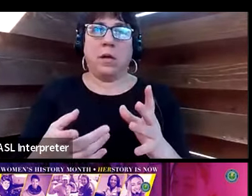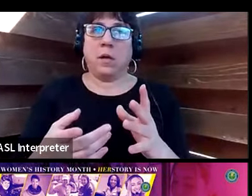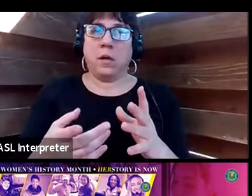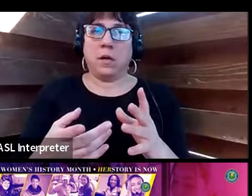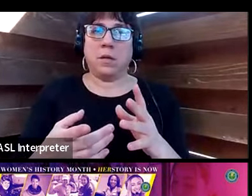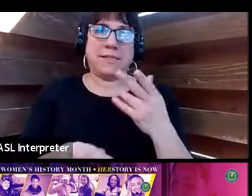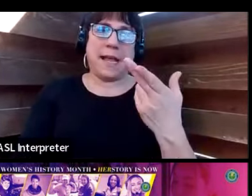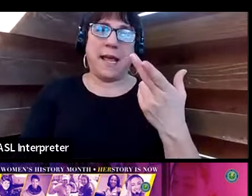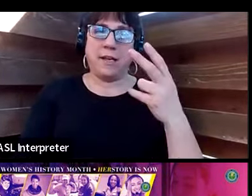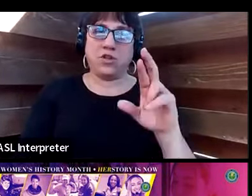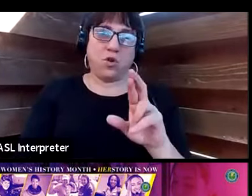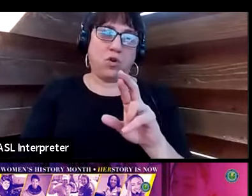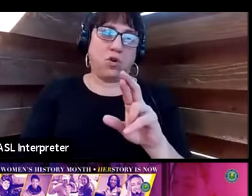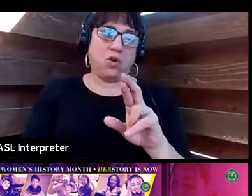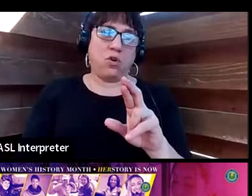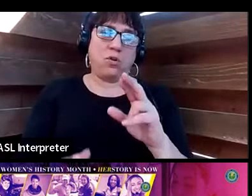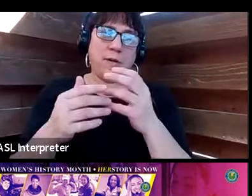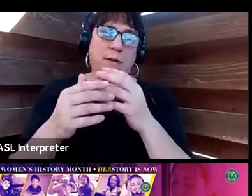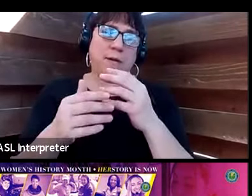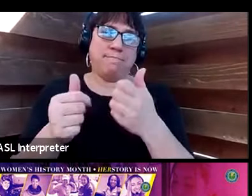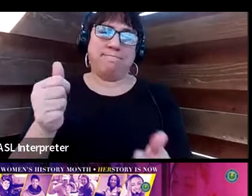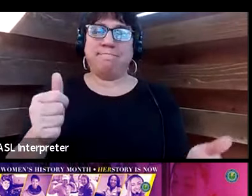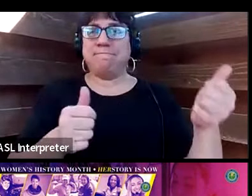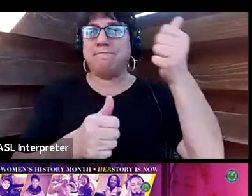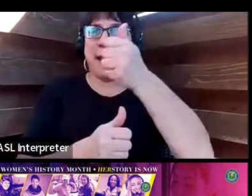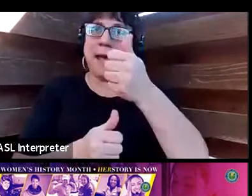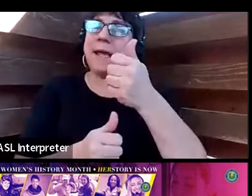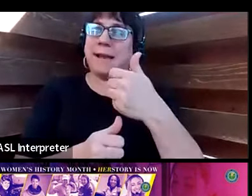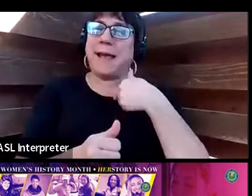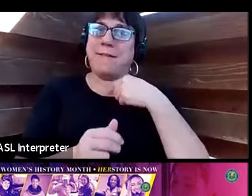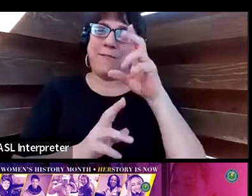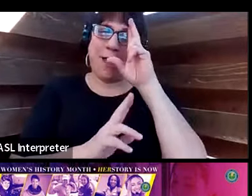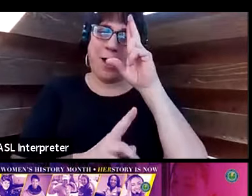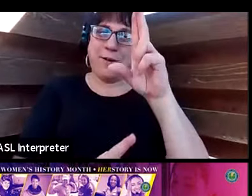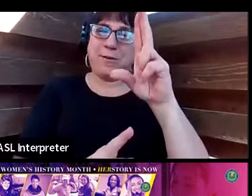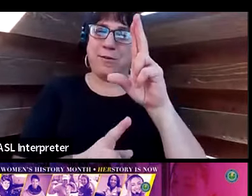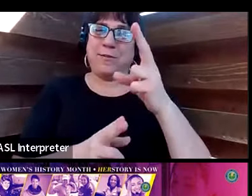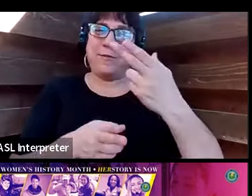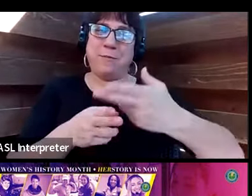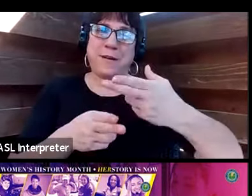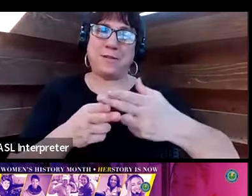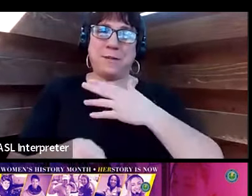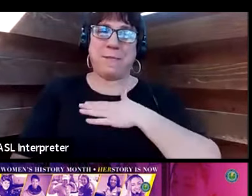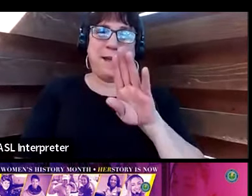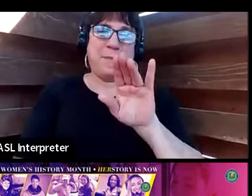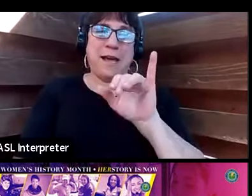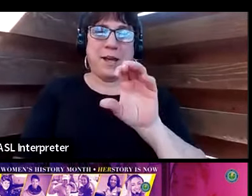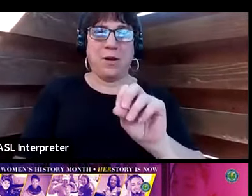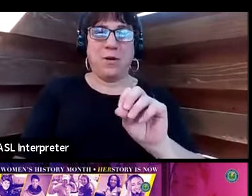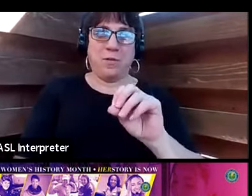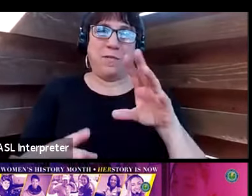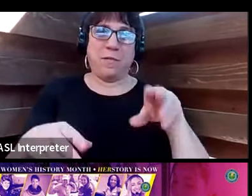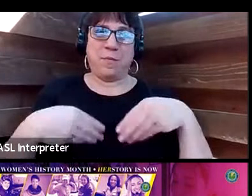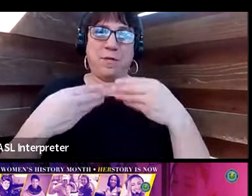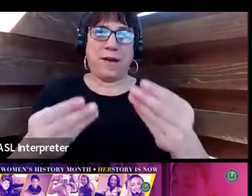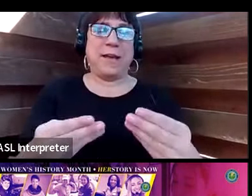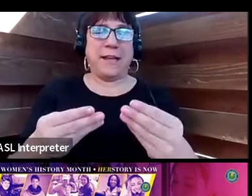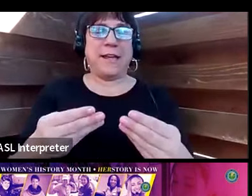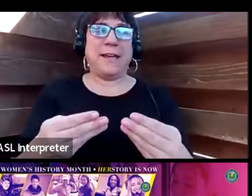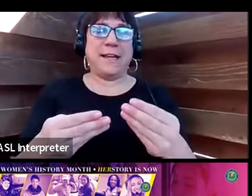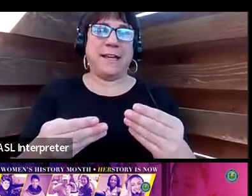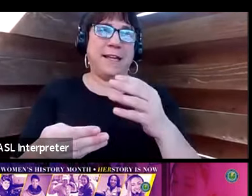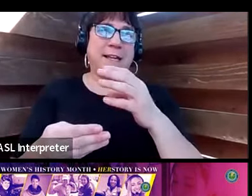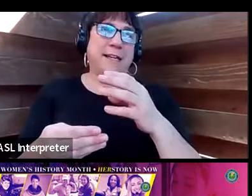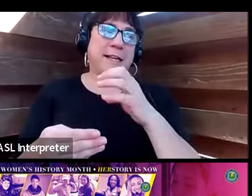HR head, I have the honor, as you've mentioned in my bio, Abby, of providing the executive oversight for the